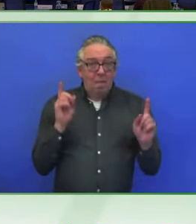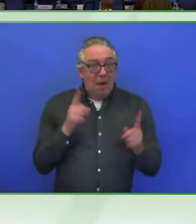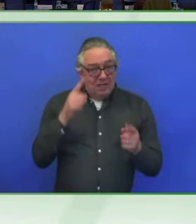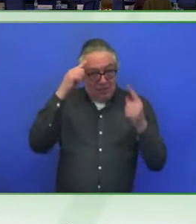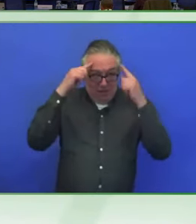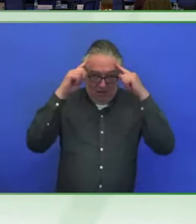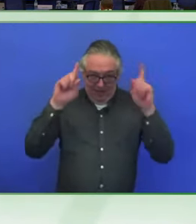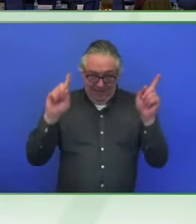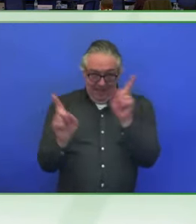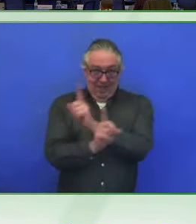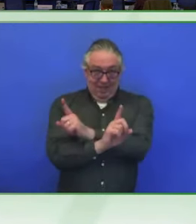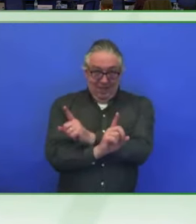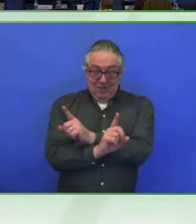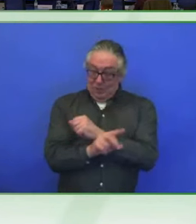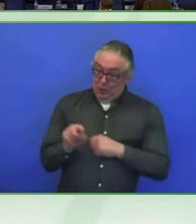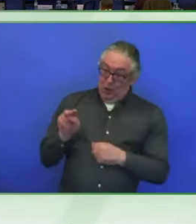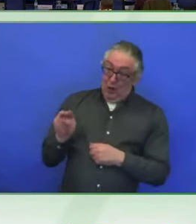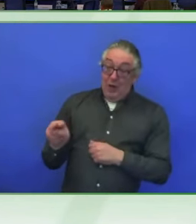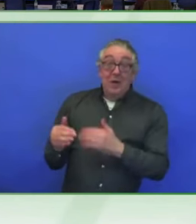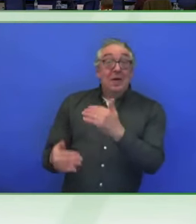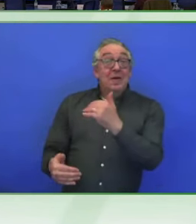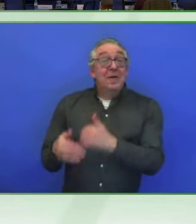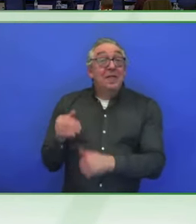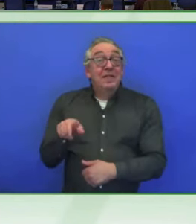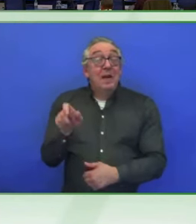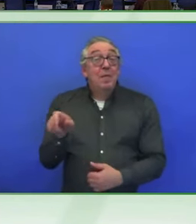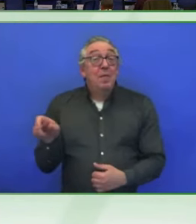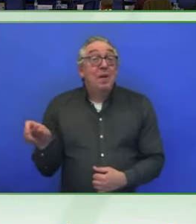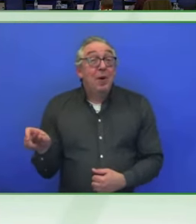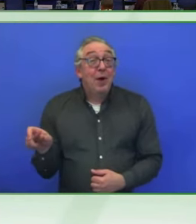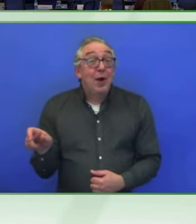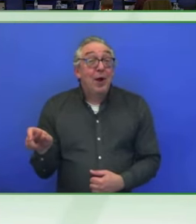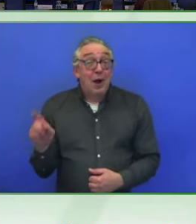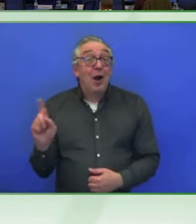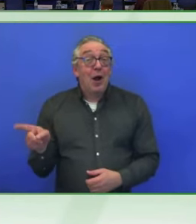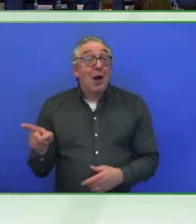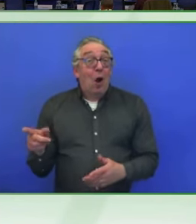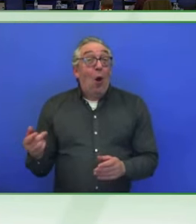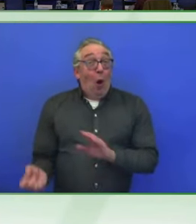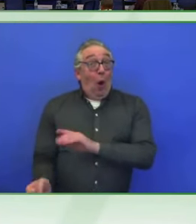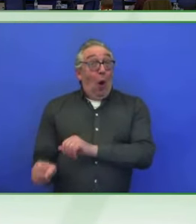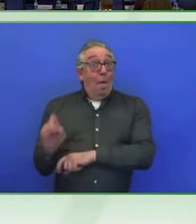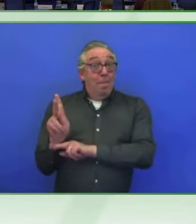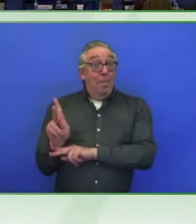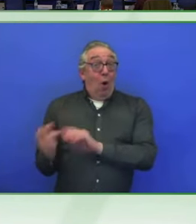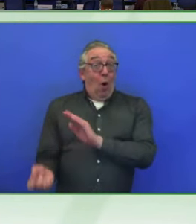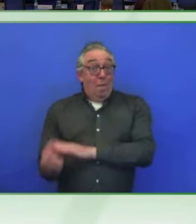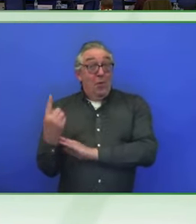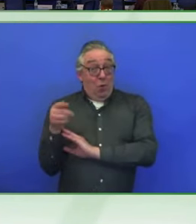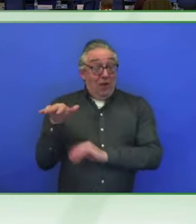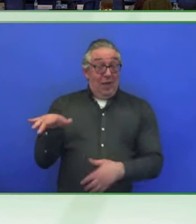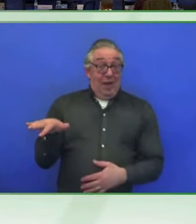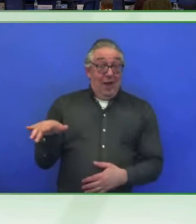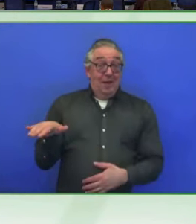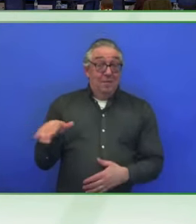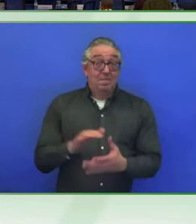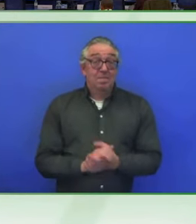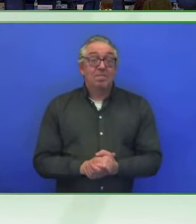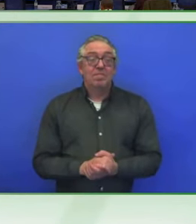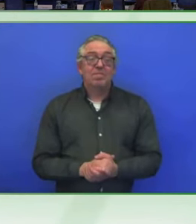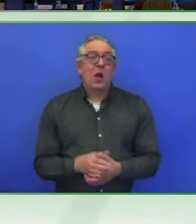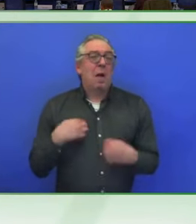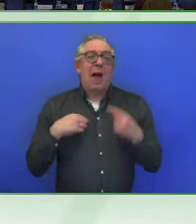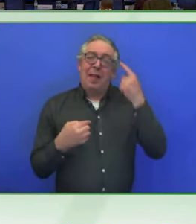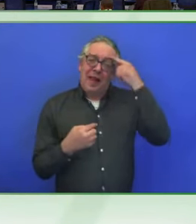number one thing of investment part, I'm not talking about private companies investment because this, she was talking